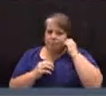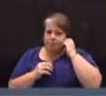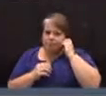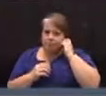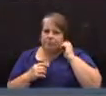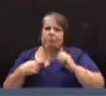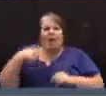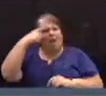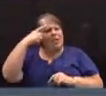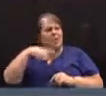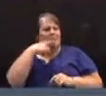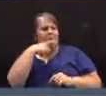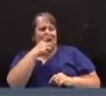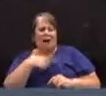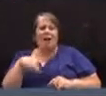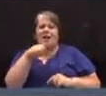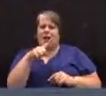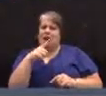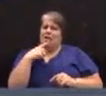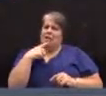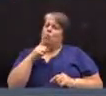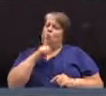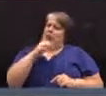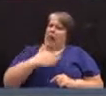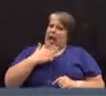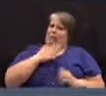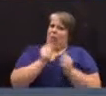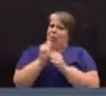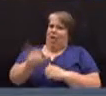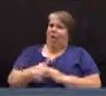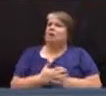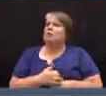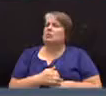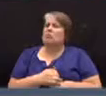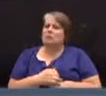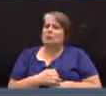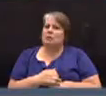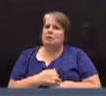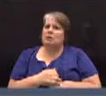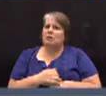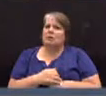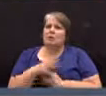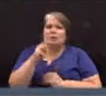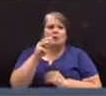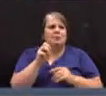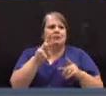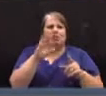I think the public would be marginally happy with that. Mr. Fisher.